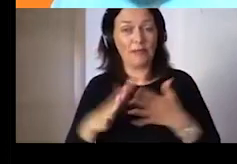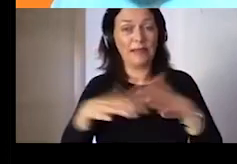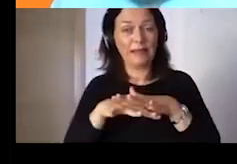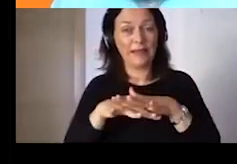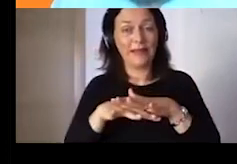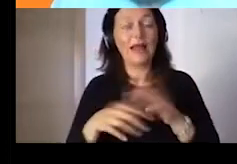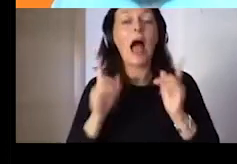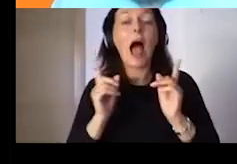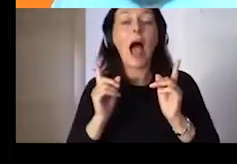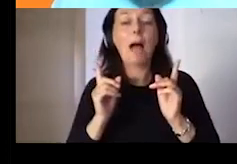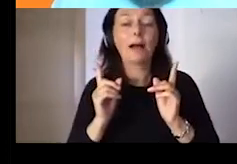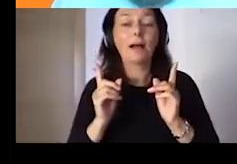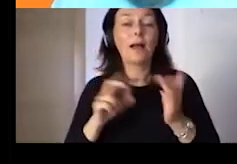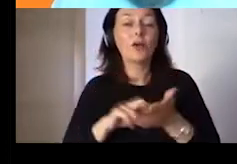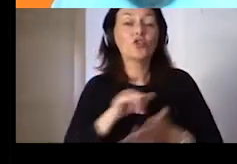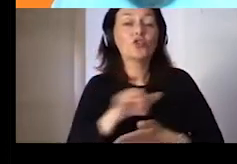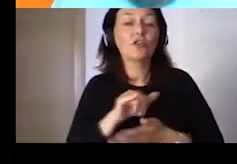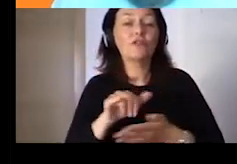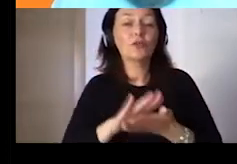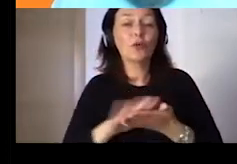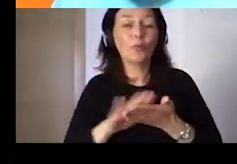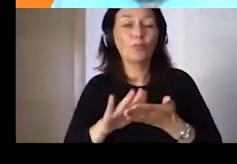competencies to use it in a proper way.